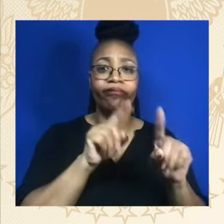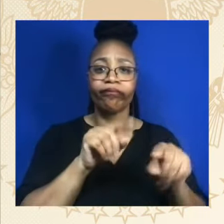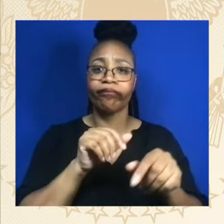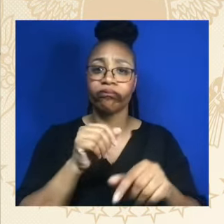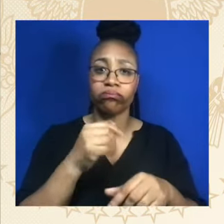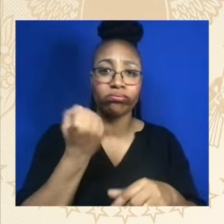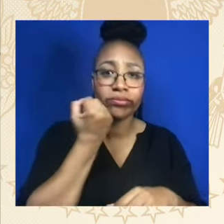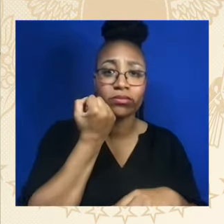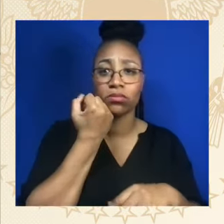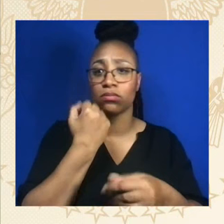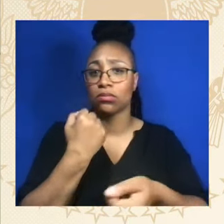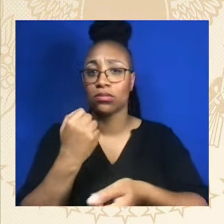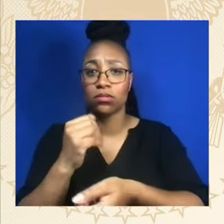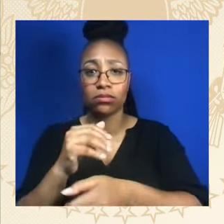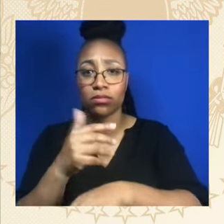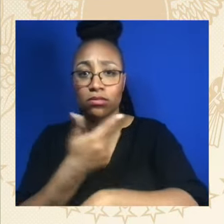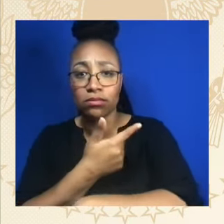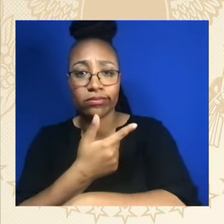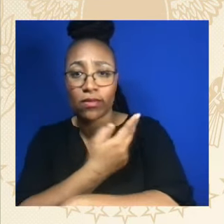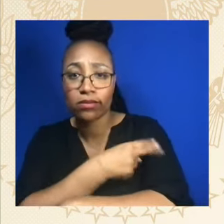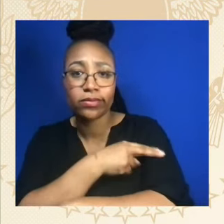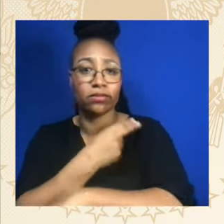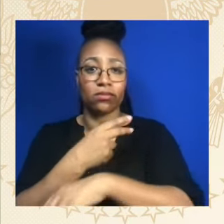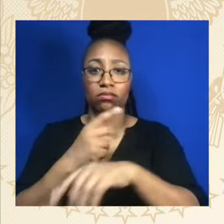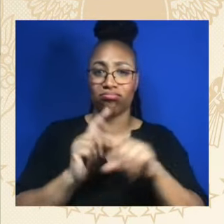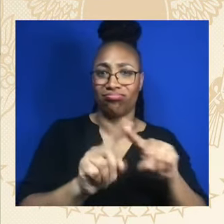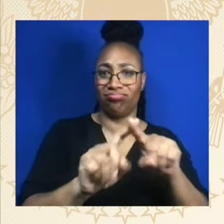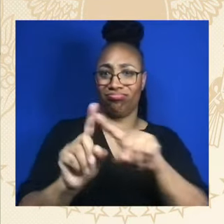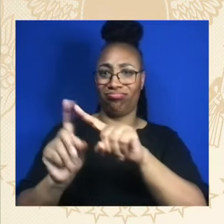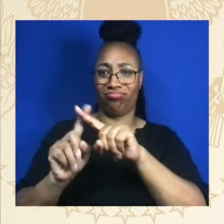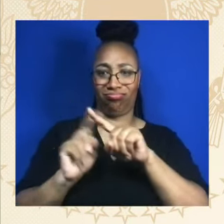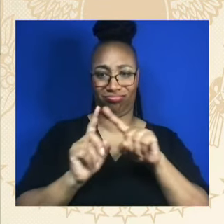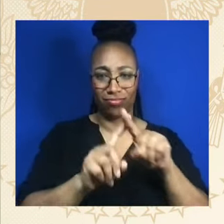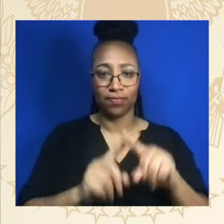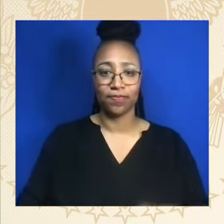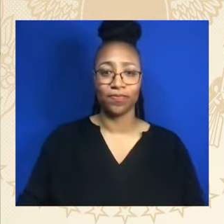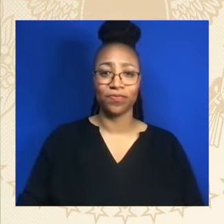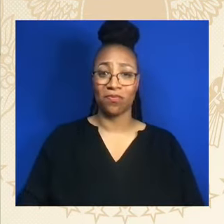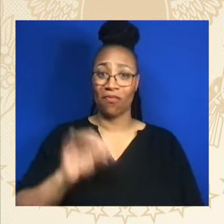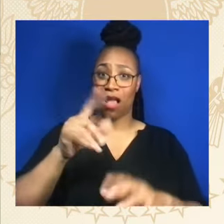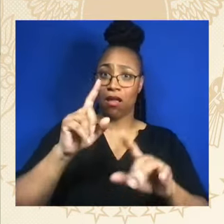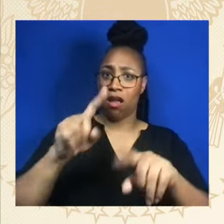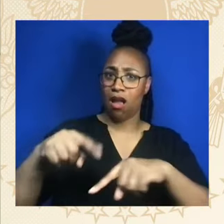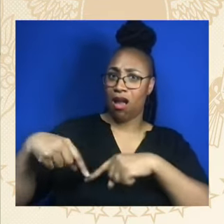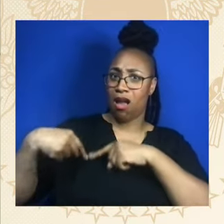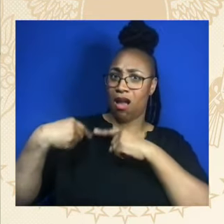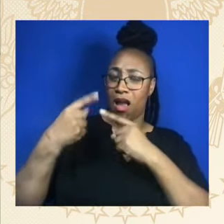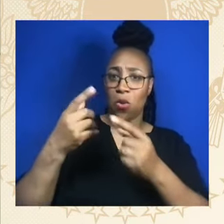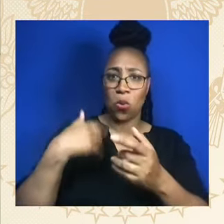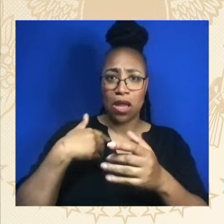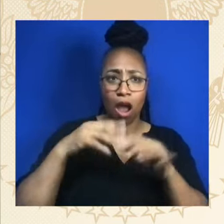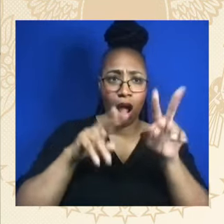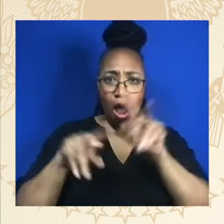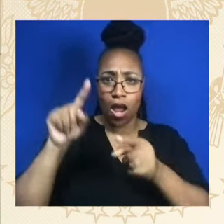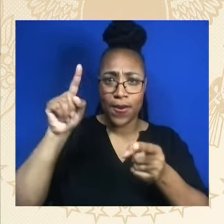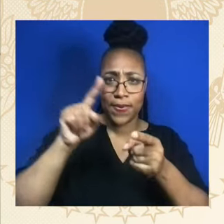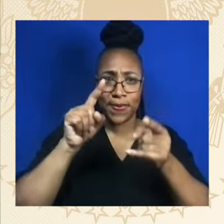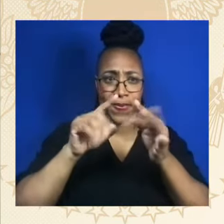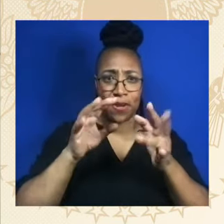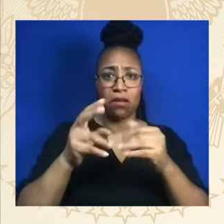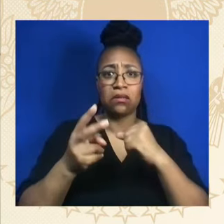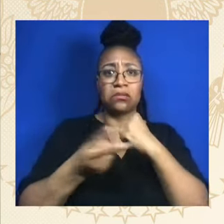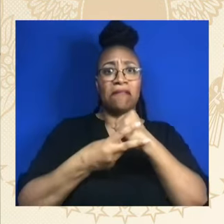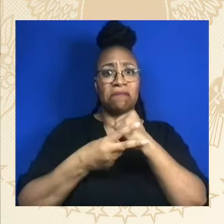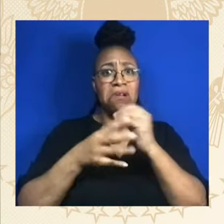an eight-hundred-dollar-a-year break in their health insurance. For the first time, we've empowered Medicare to negotiate drug prices. We finally